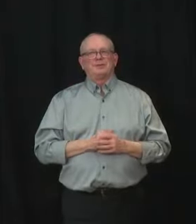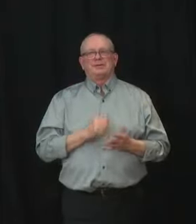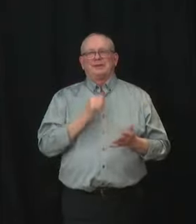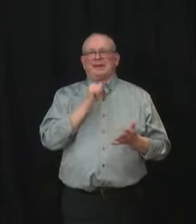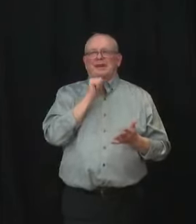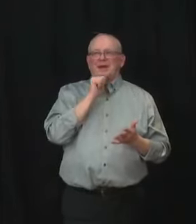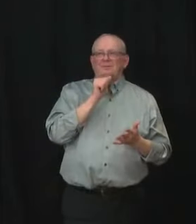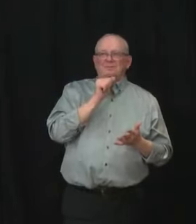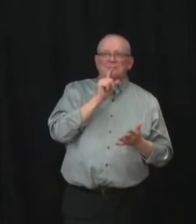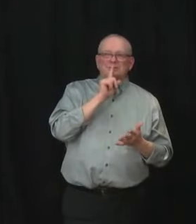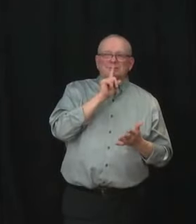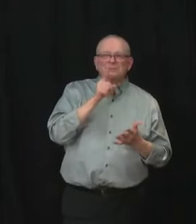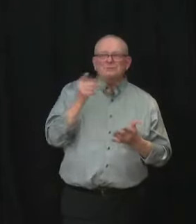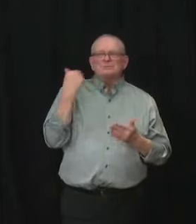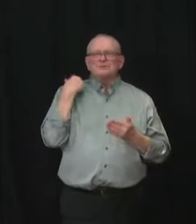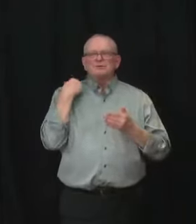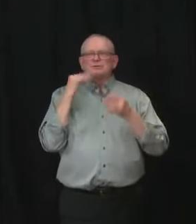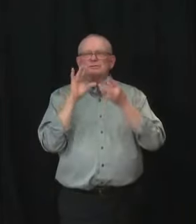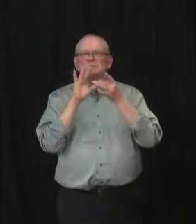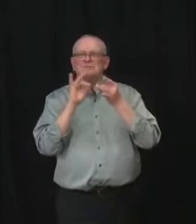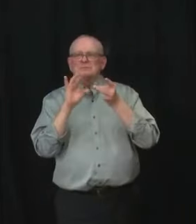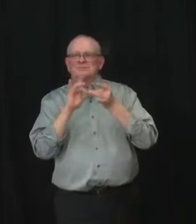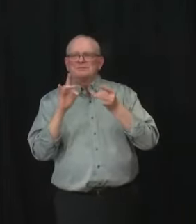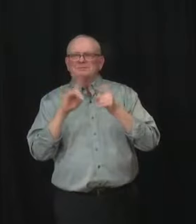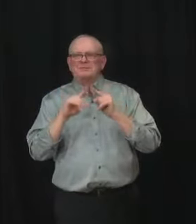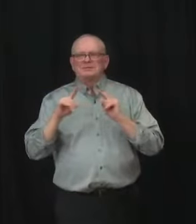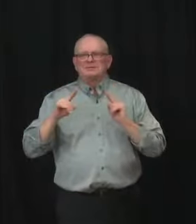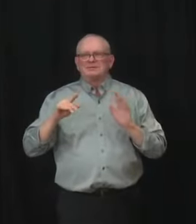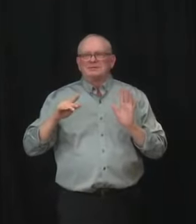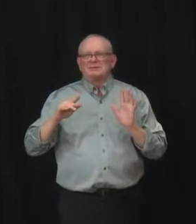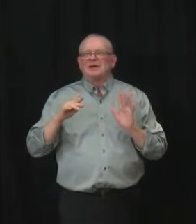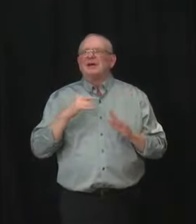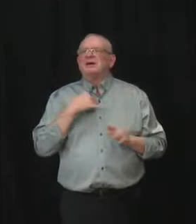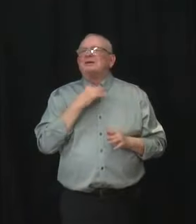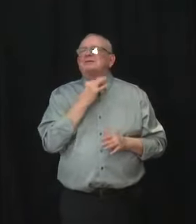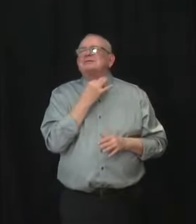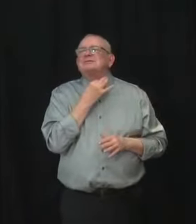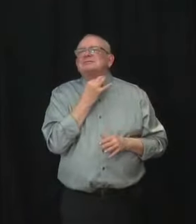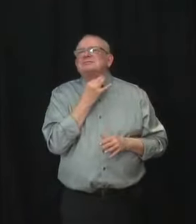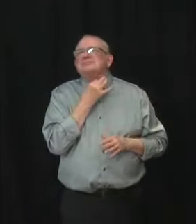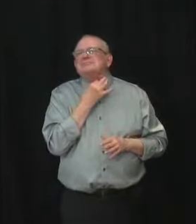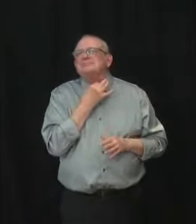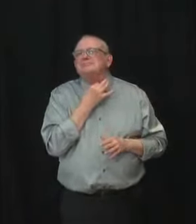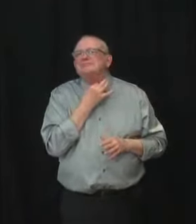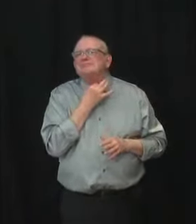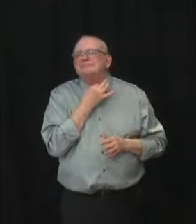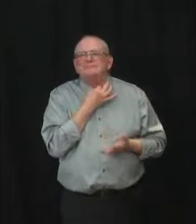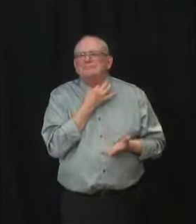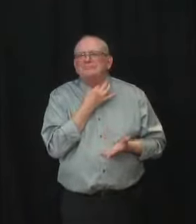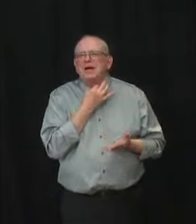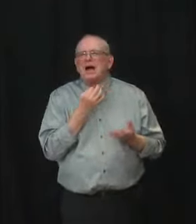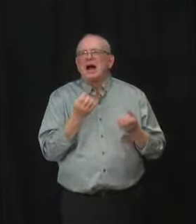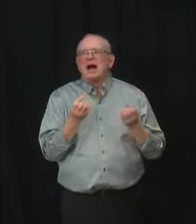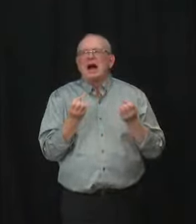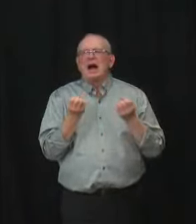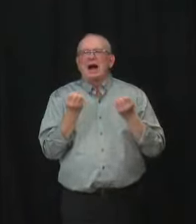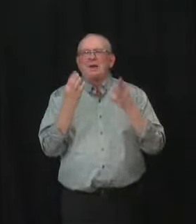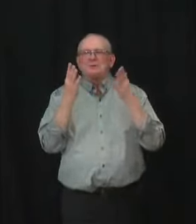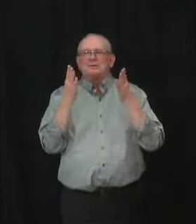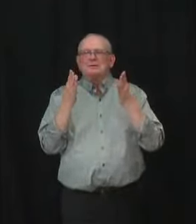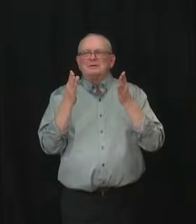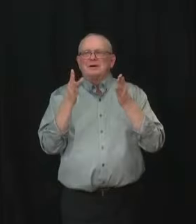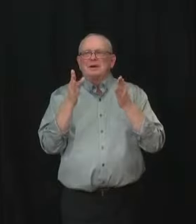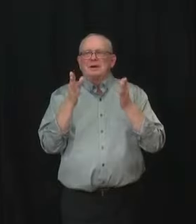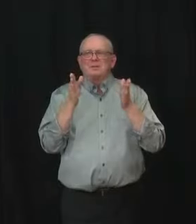if uh you said it already but I wanted to know how much of the how much boxes or pills of fact COVID